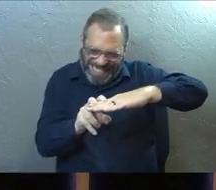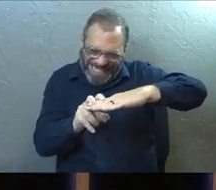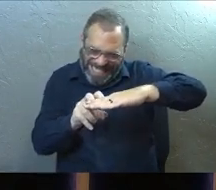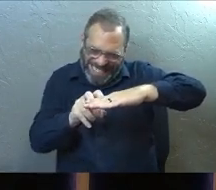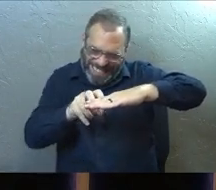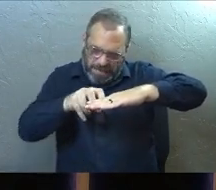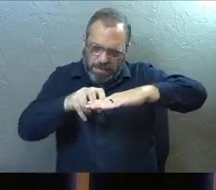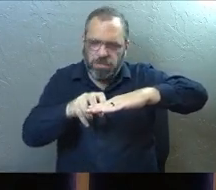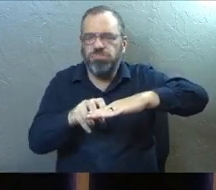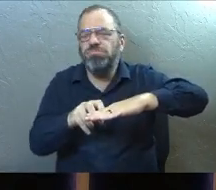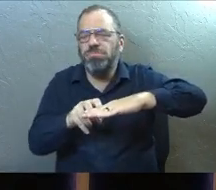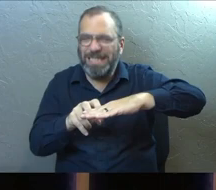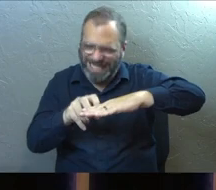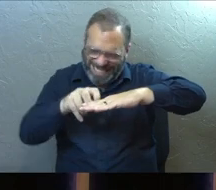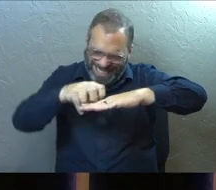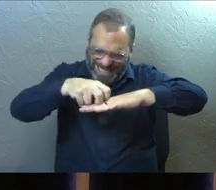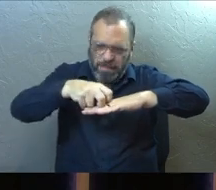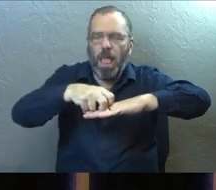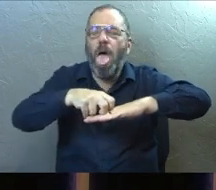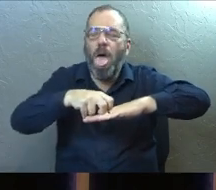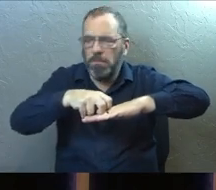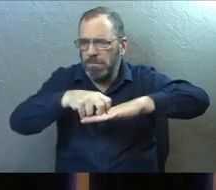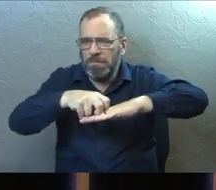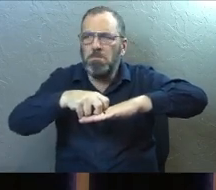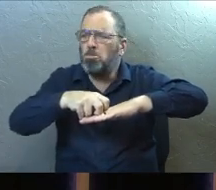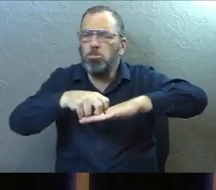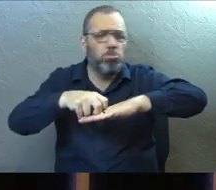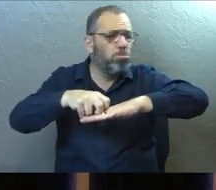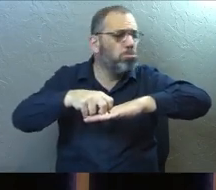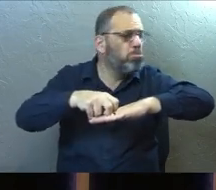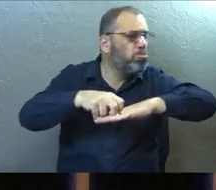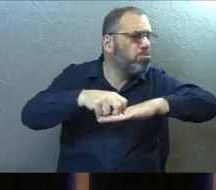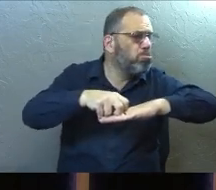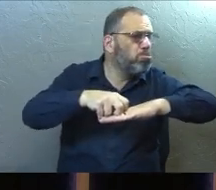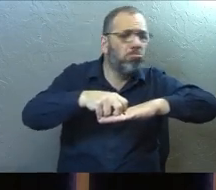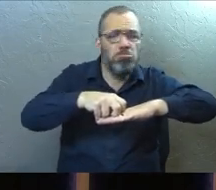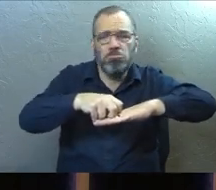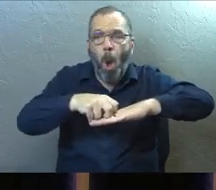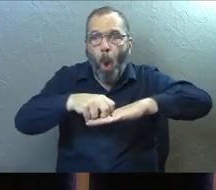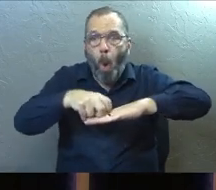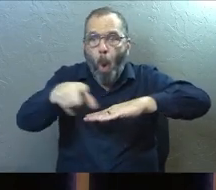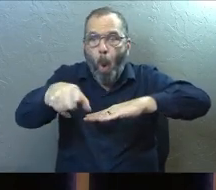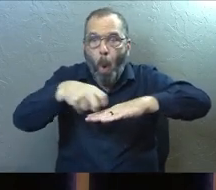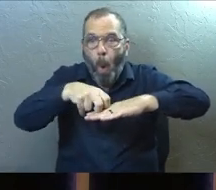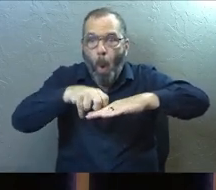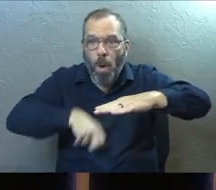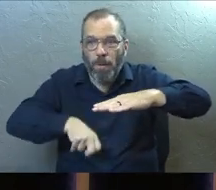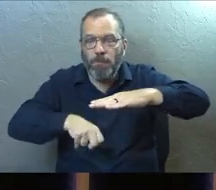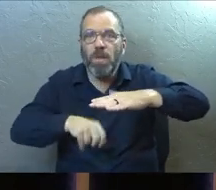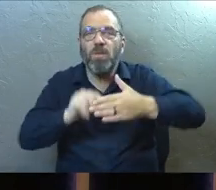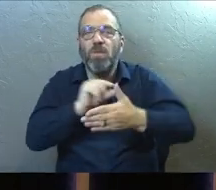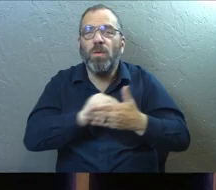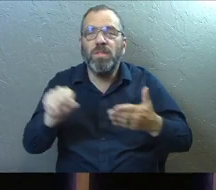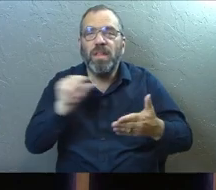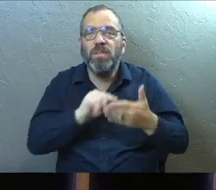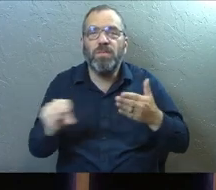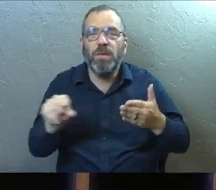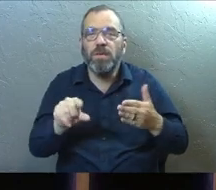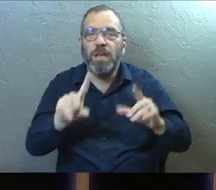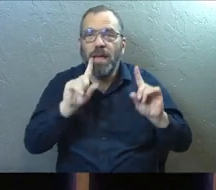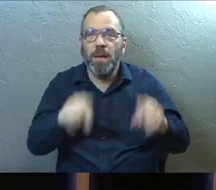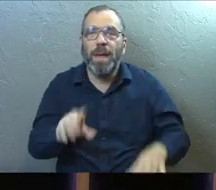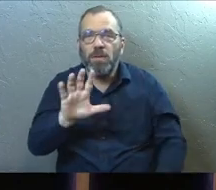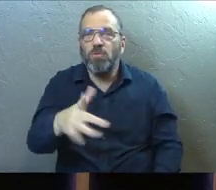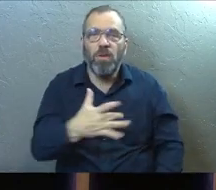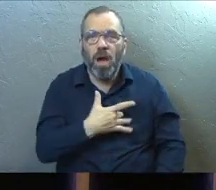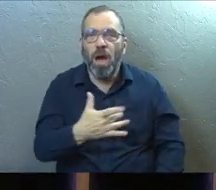start to wiggle. We went off of that altar and we step back off. And so let this verse today be a command